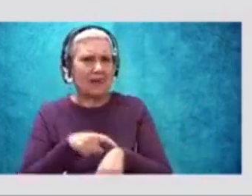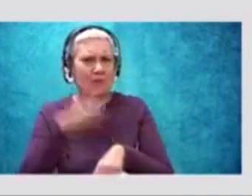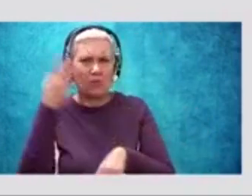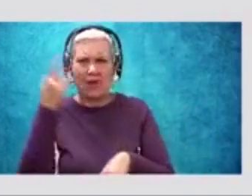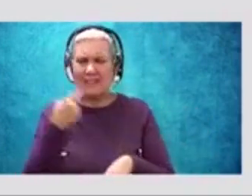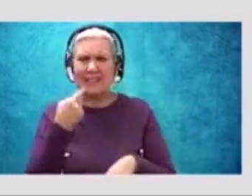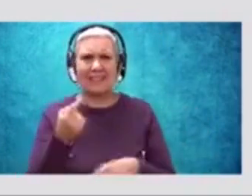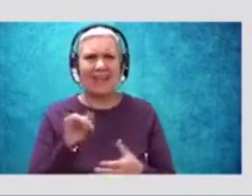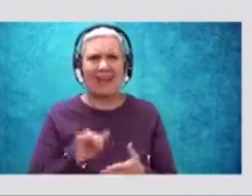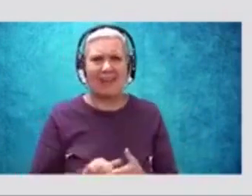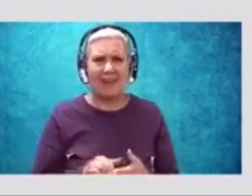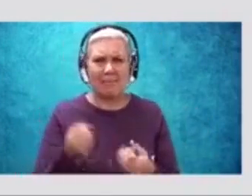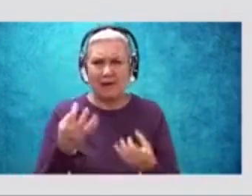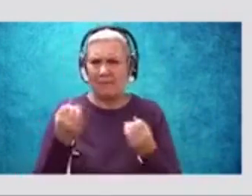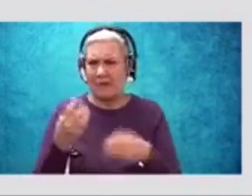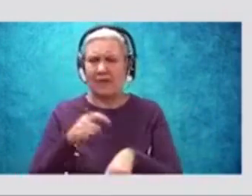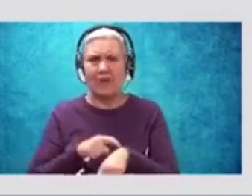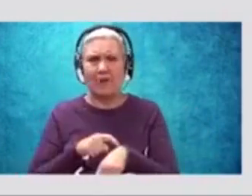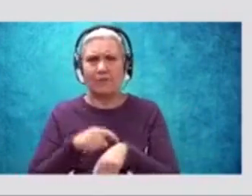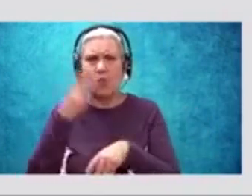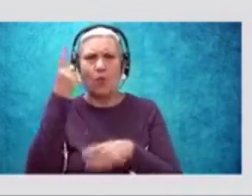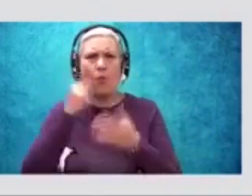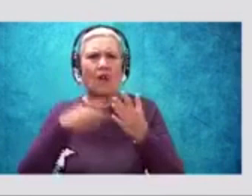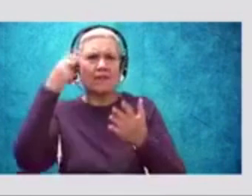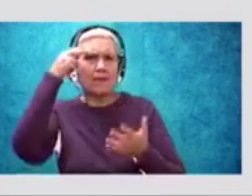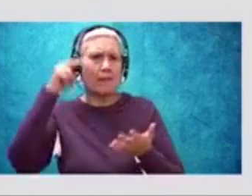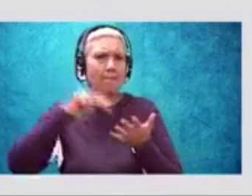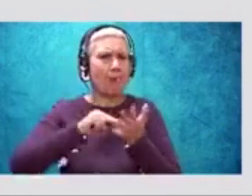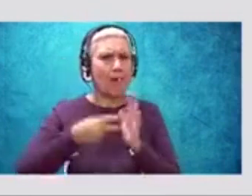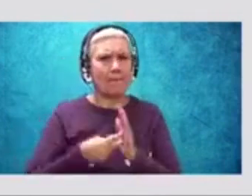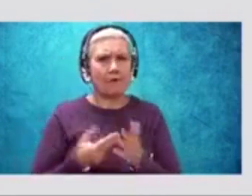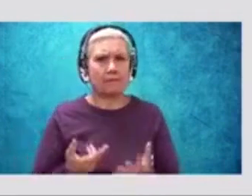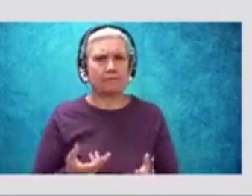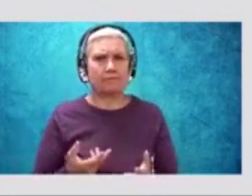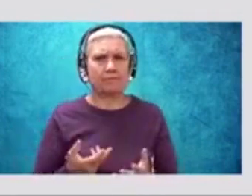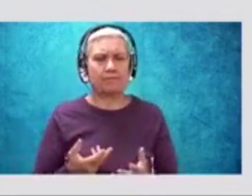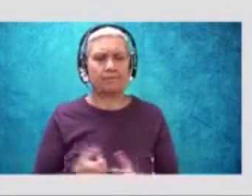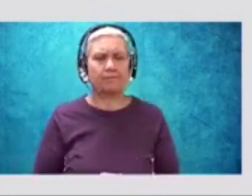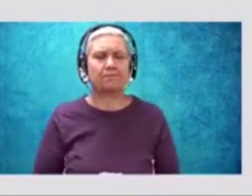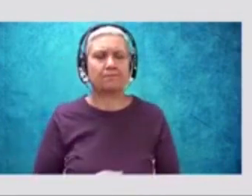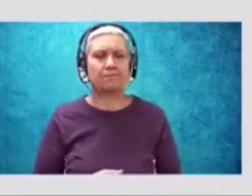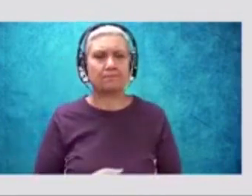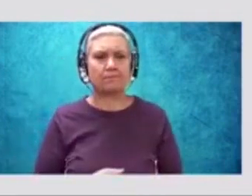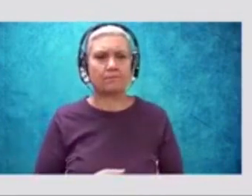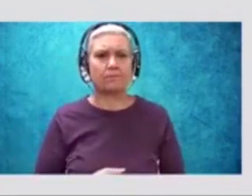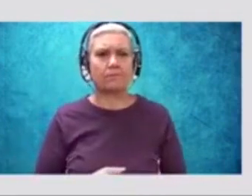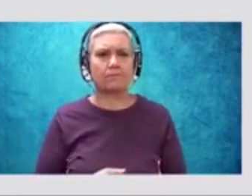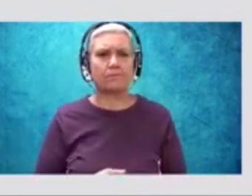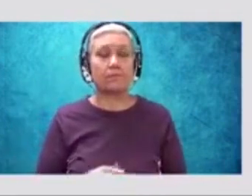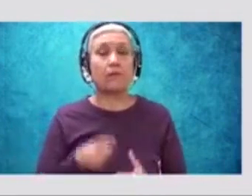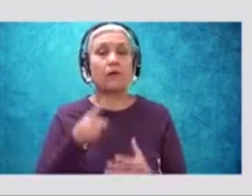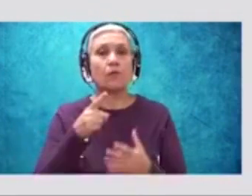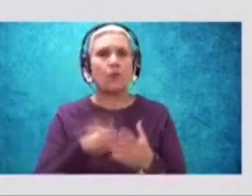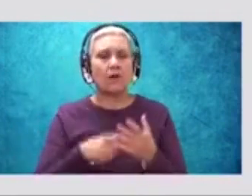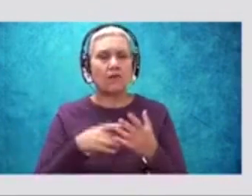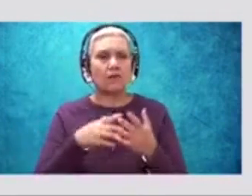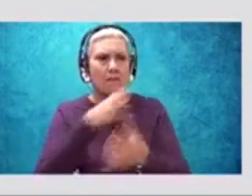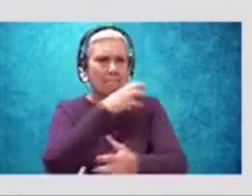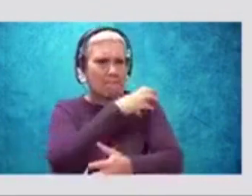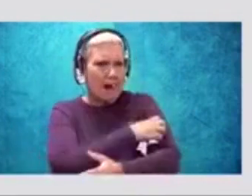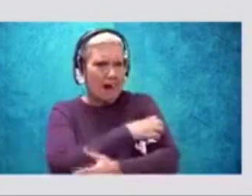He does that on purpose. So what is it that he wants us to get through that? Okay? What are some powerful images?